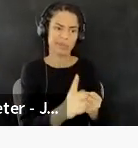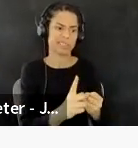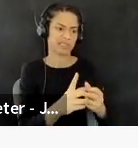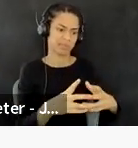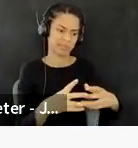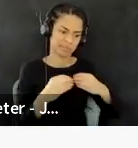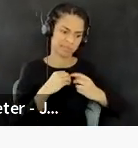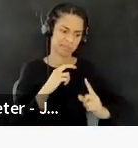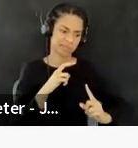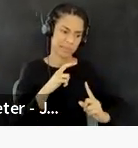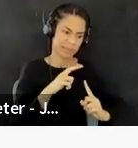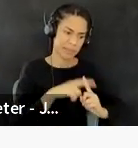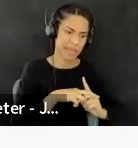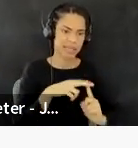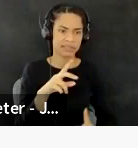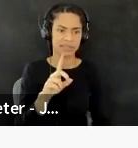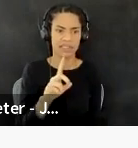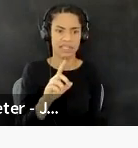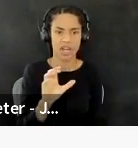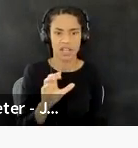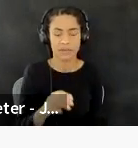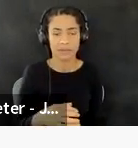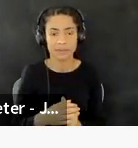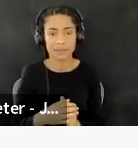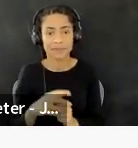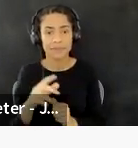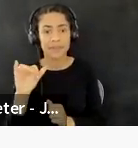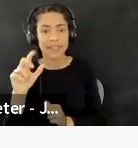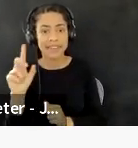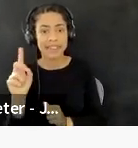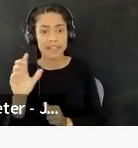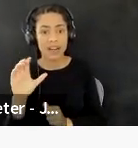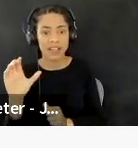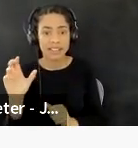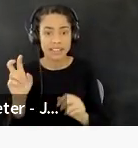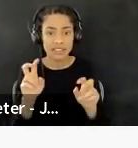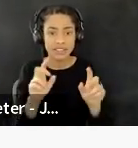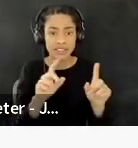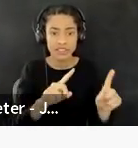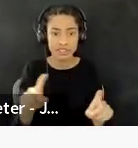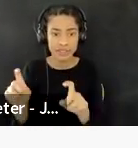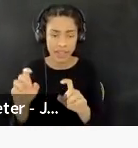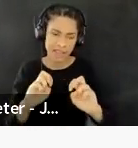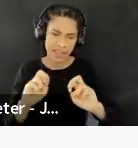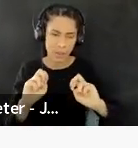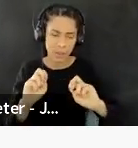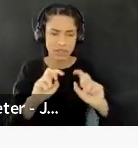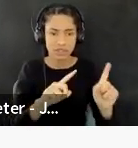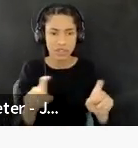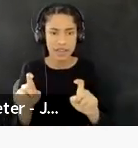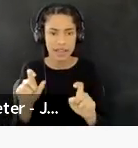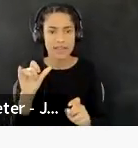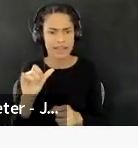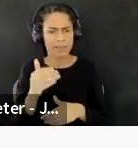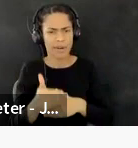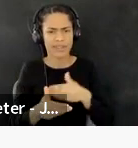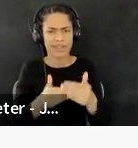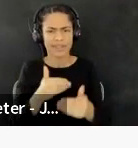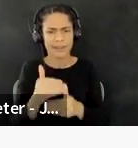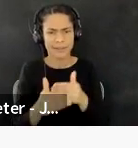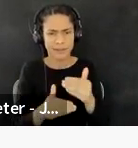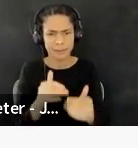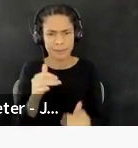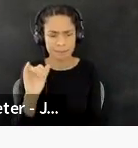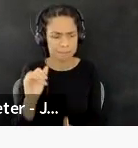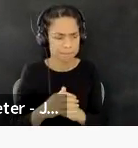the, um, decolonization assessment survey is also a process where we engage with institutions to assess,